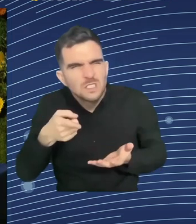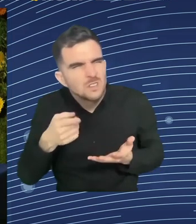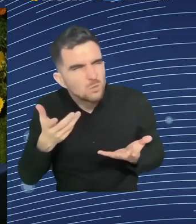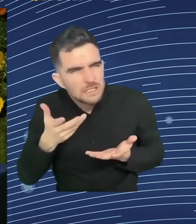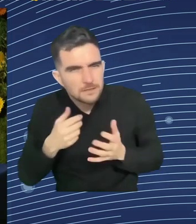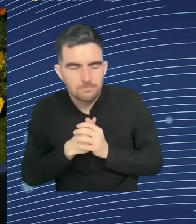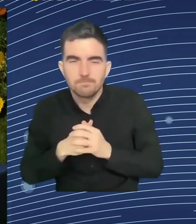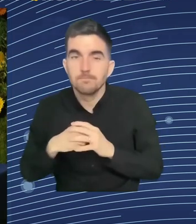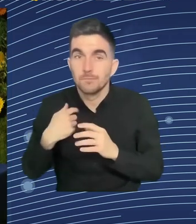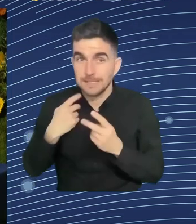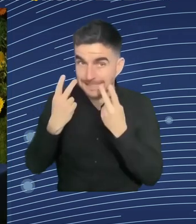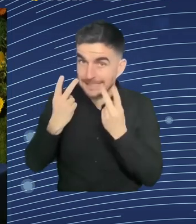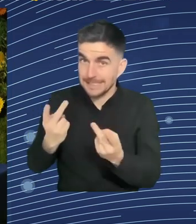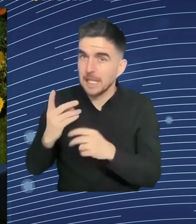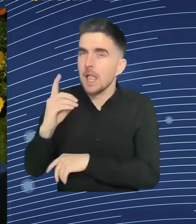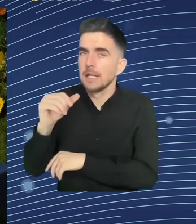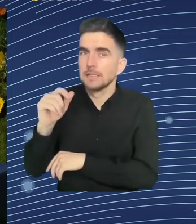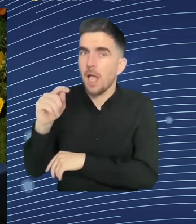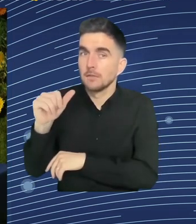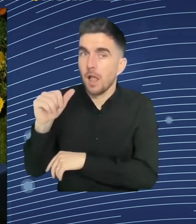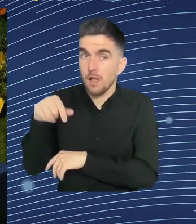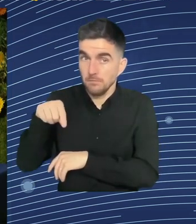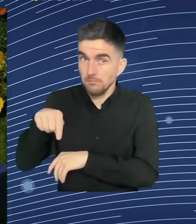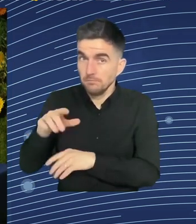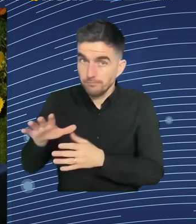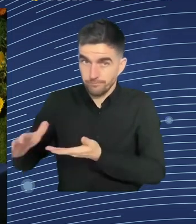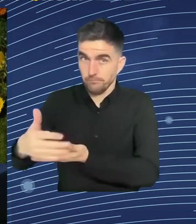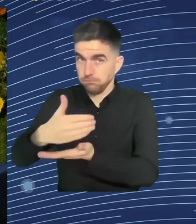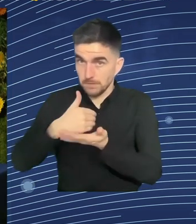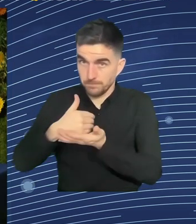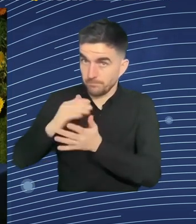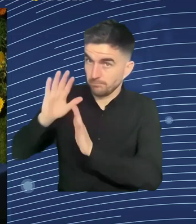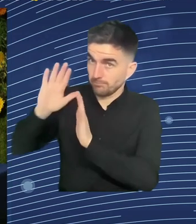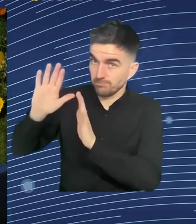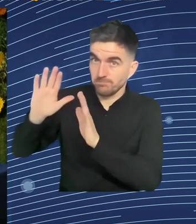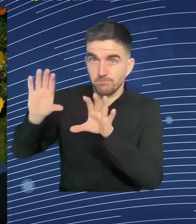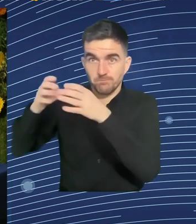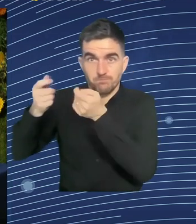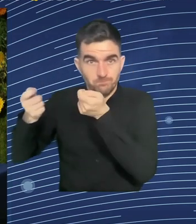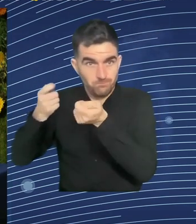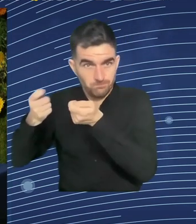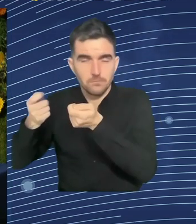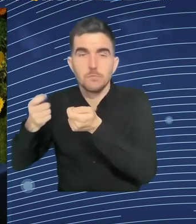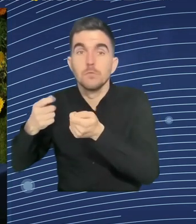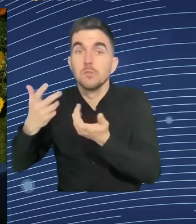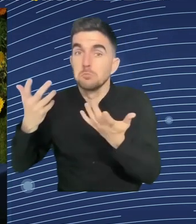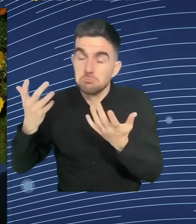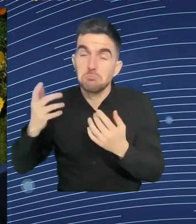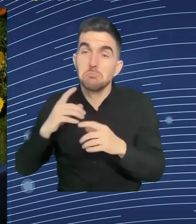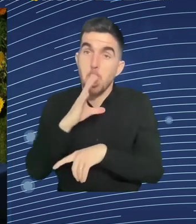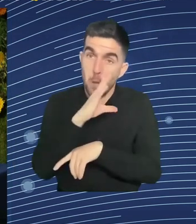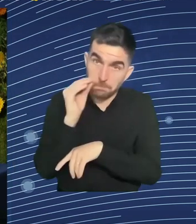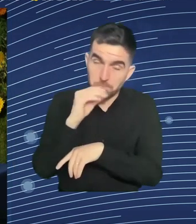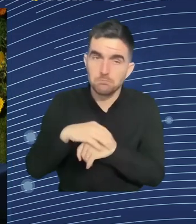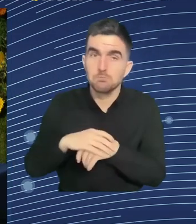available online. The idea is to frame some challenges. For example, last year, we had the challenges on the energy crisis. So we